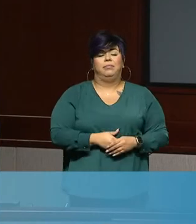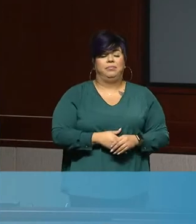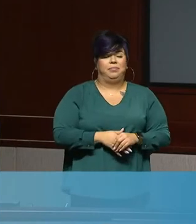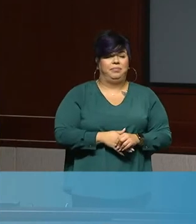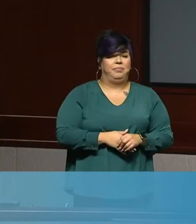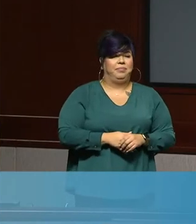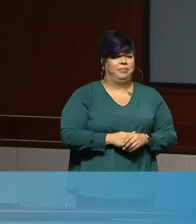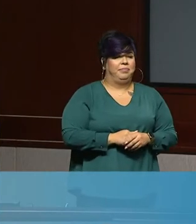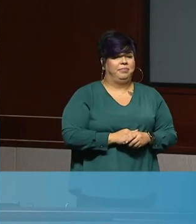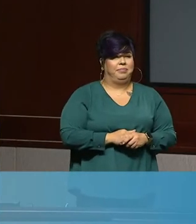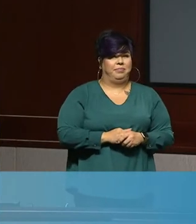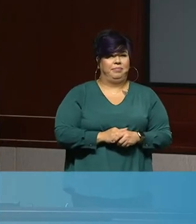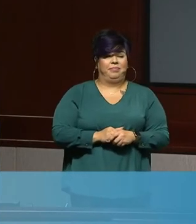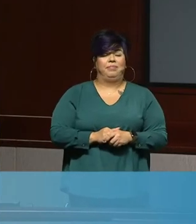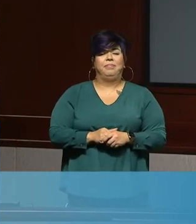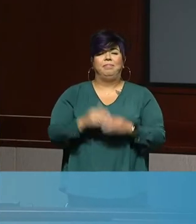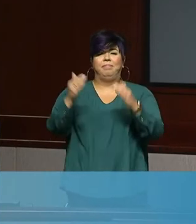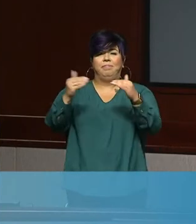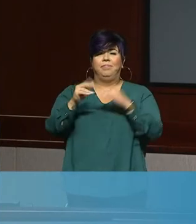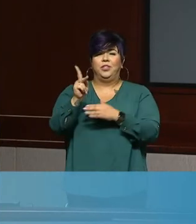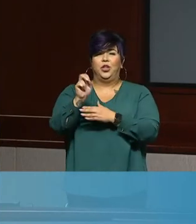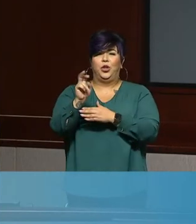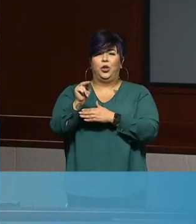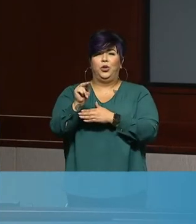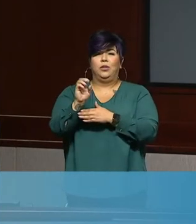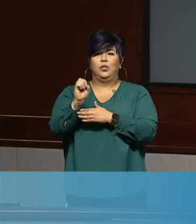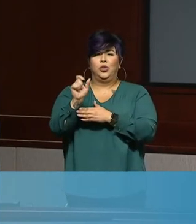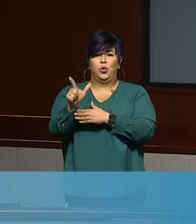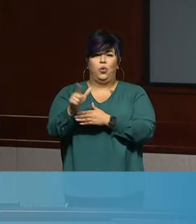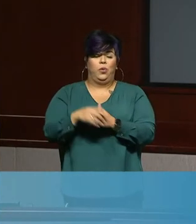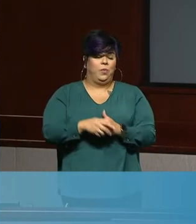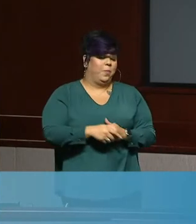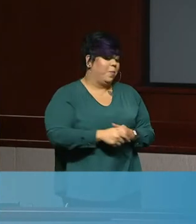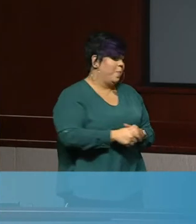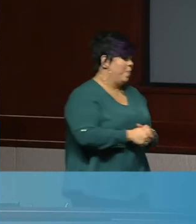All right. Thank you. Kern Sol, you on the line?